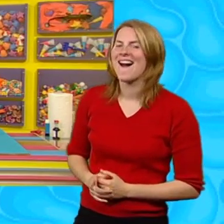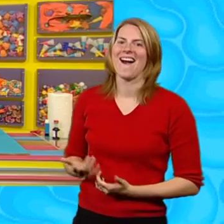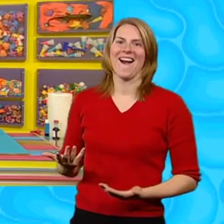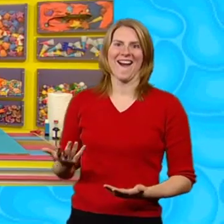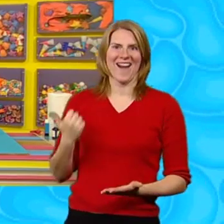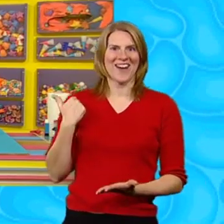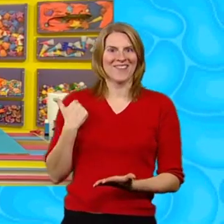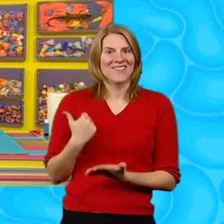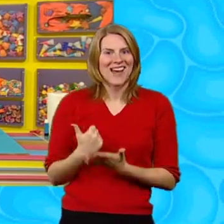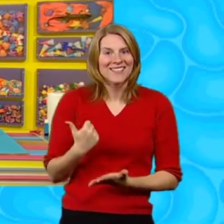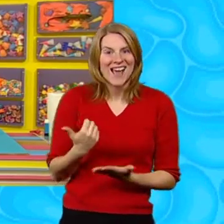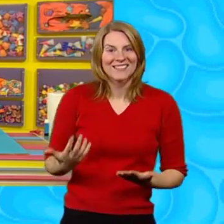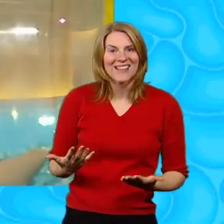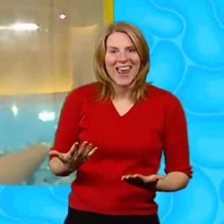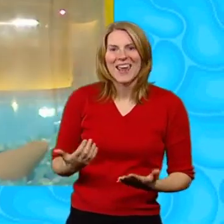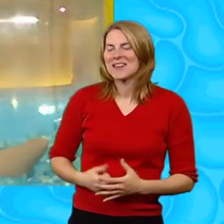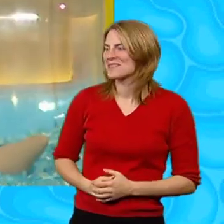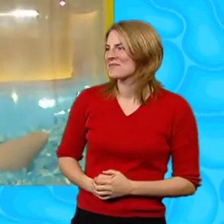There Fantastic